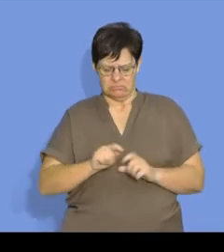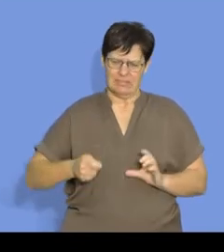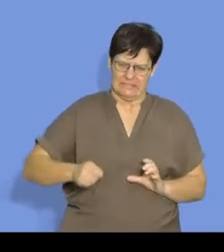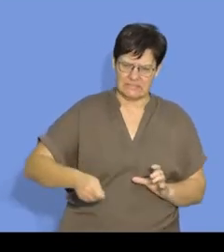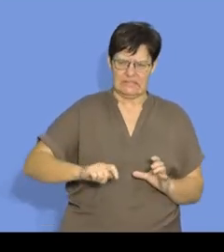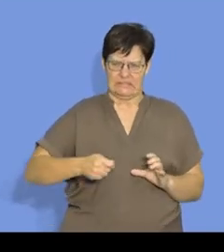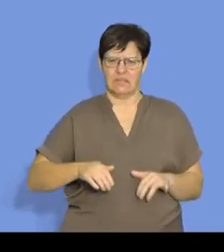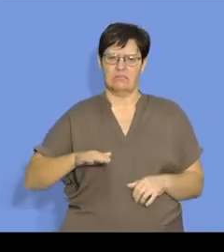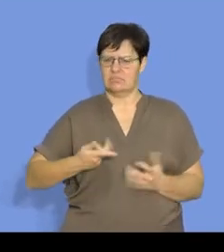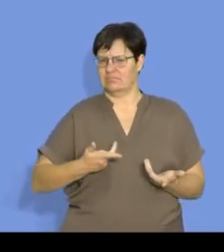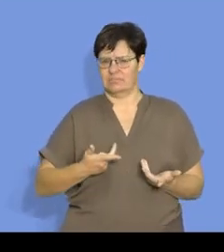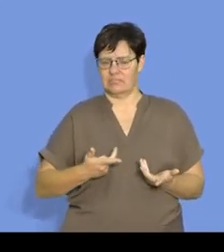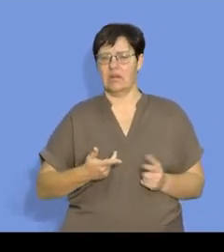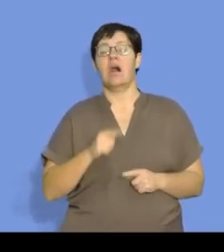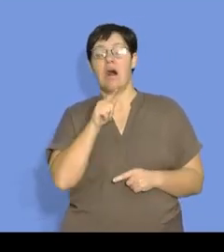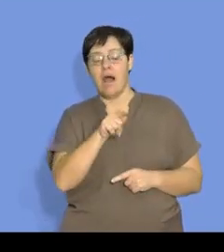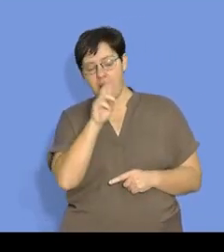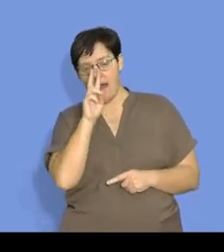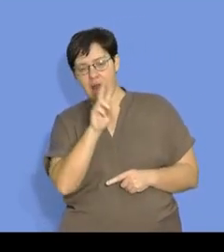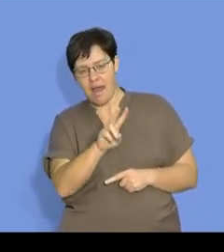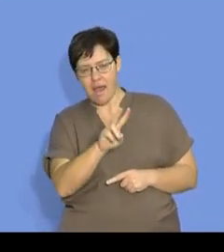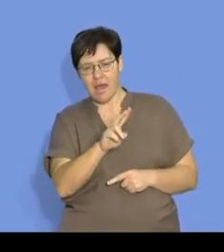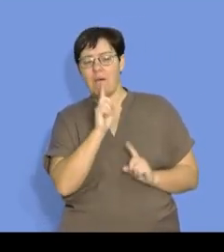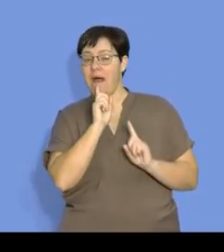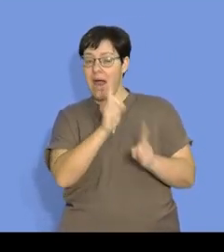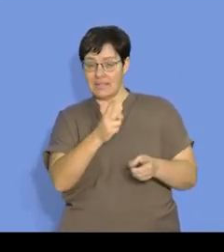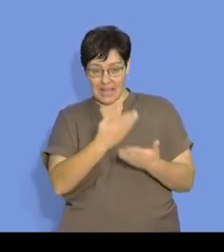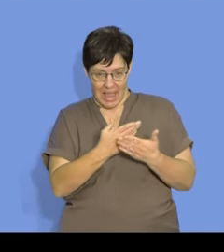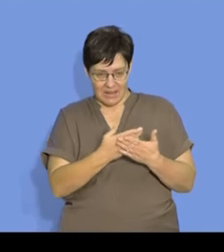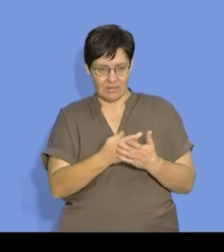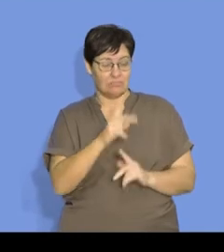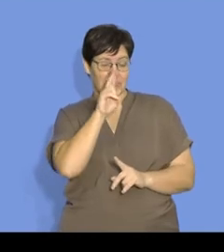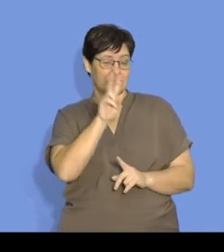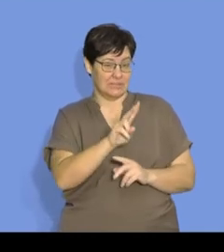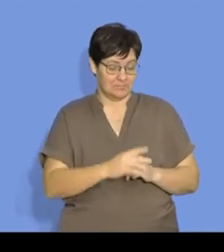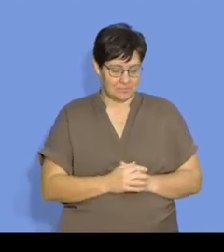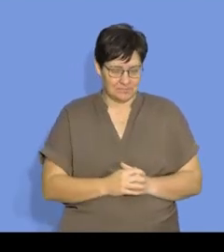you to take some time during this lesson to see if you can answer this question.